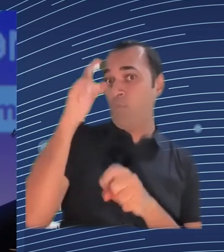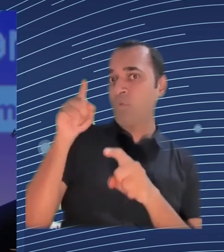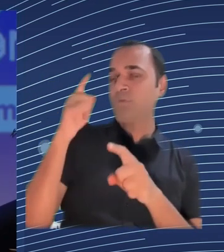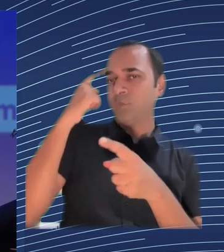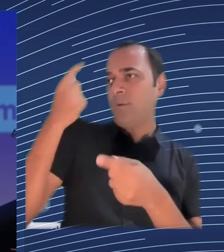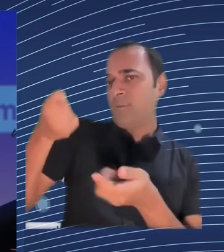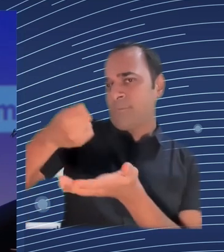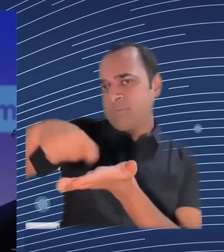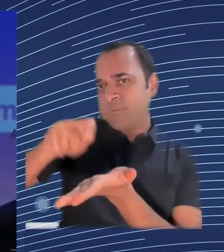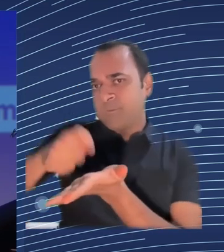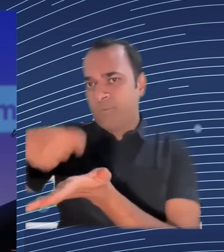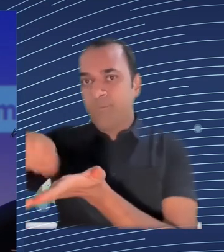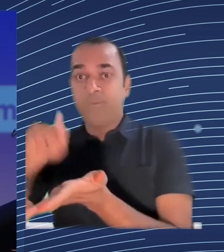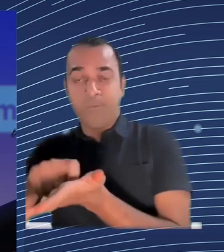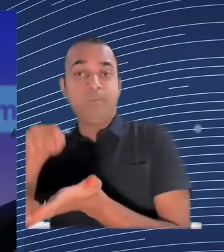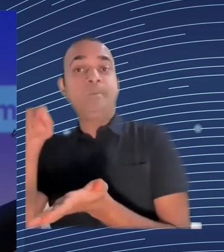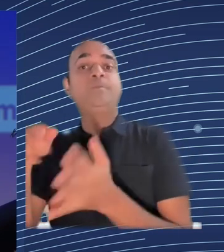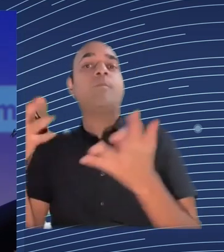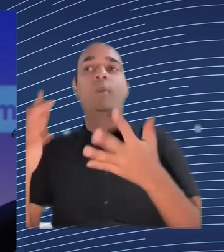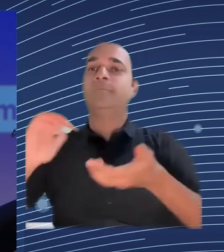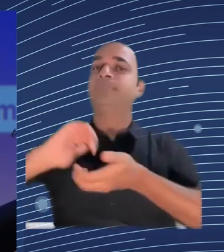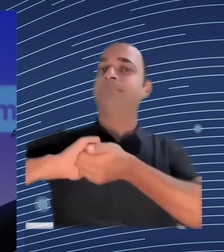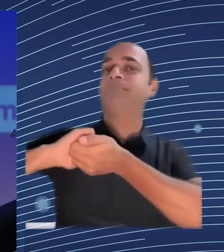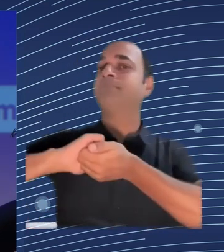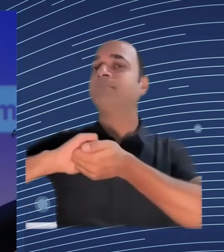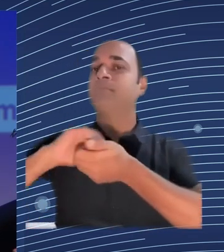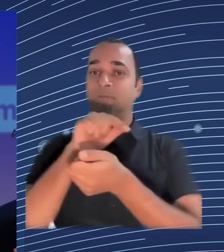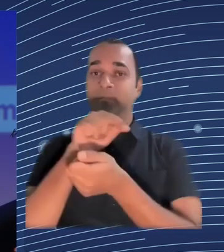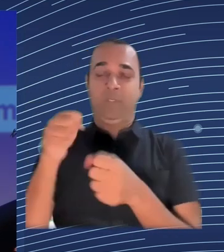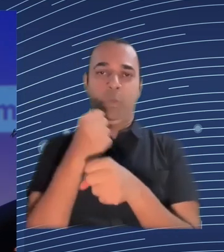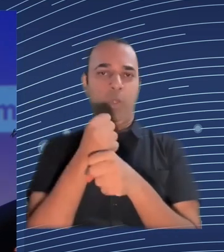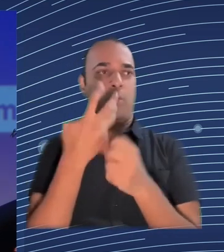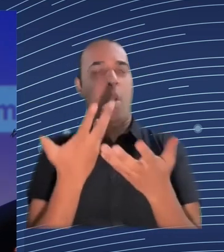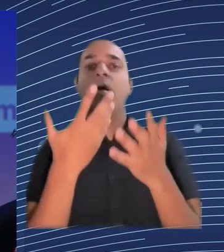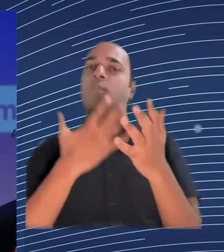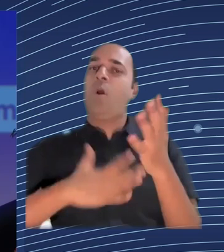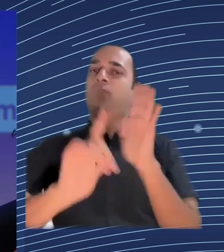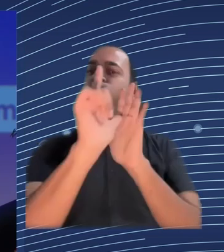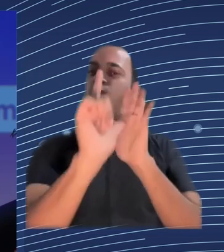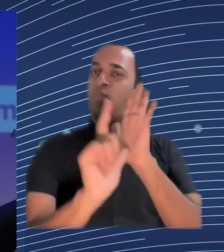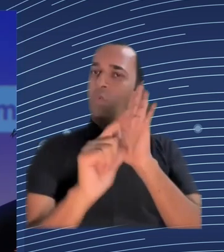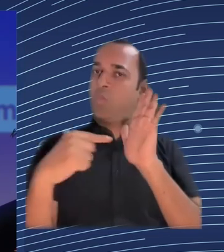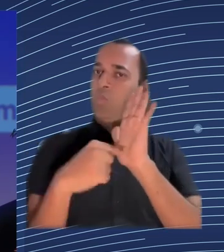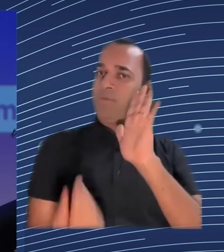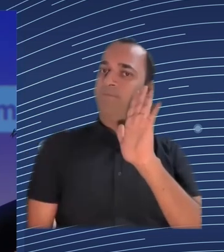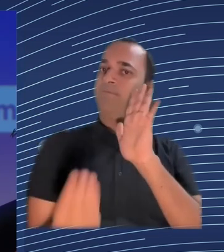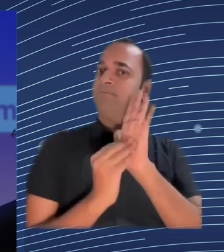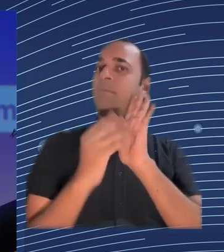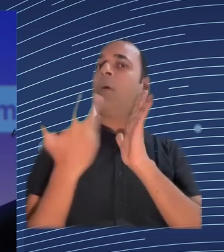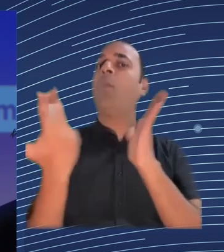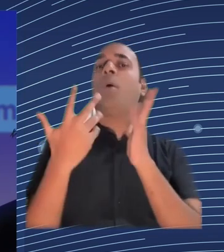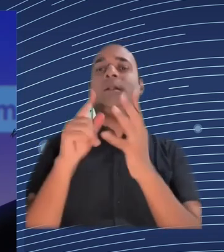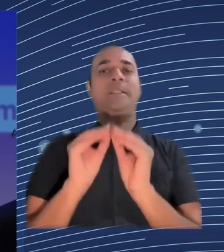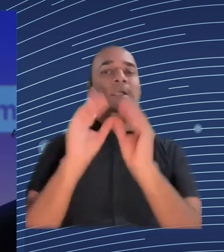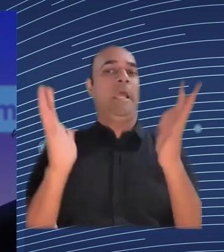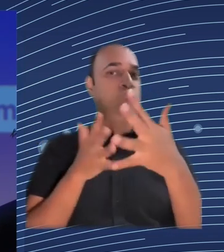of the unions that they can ask for this they can ask for a